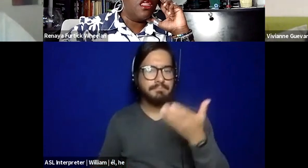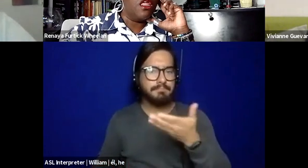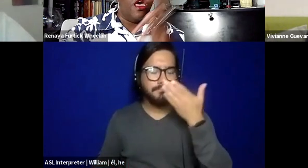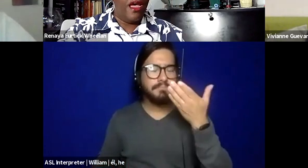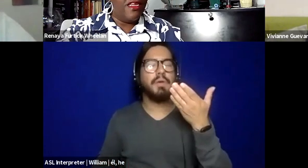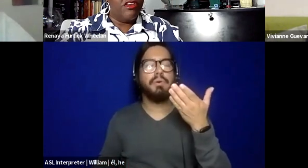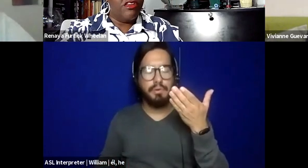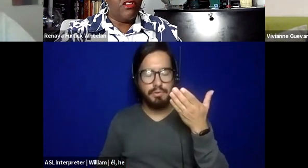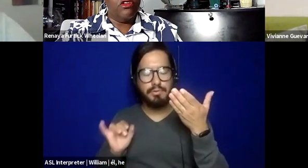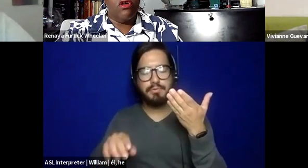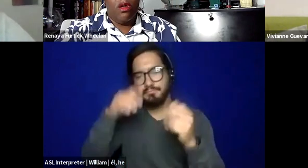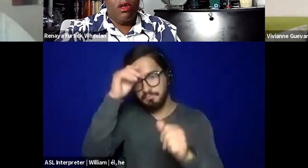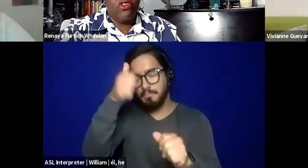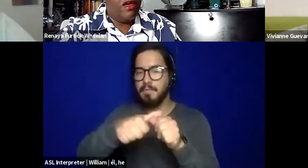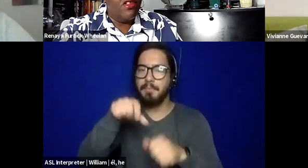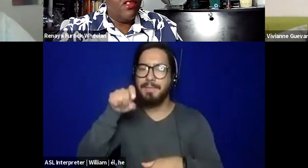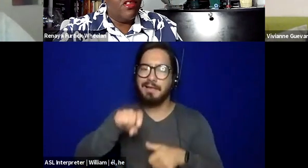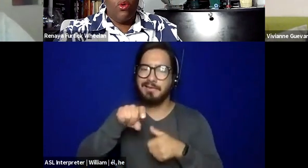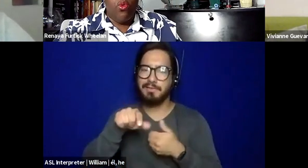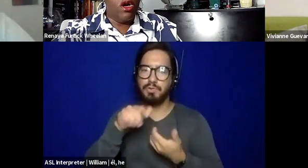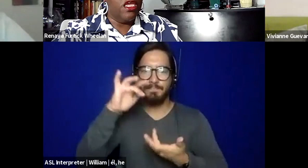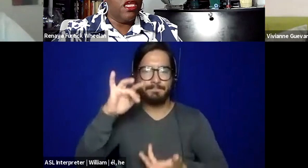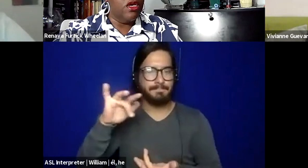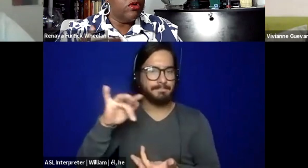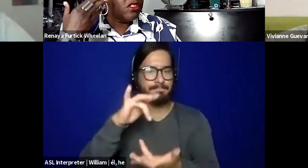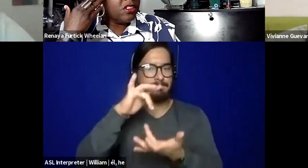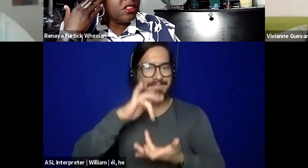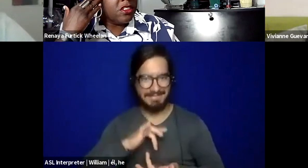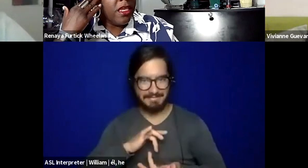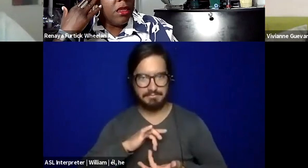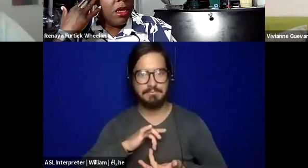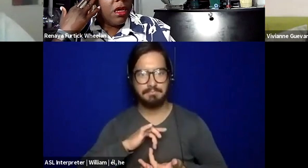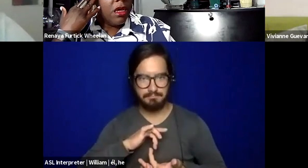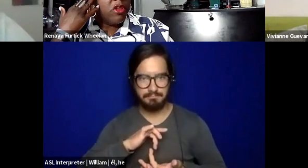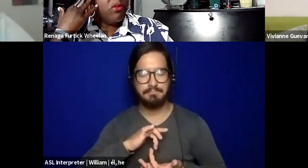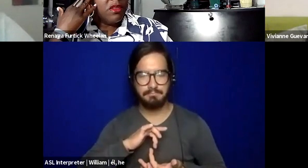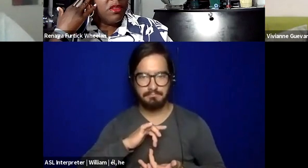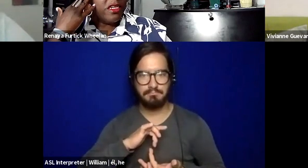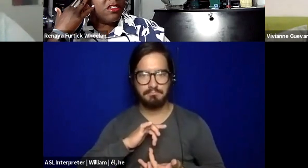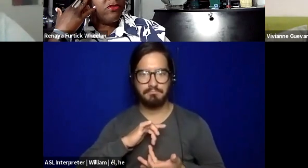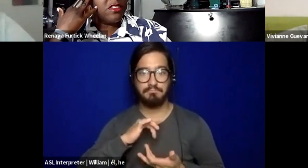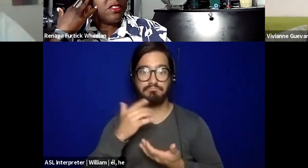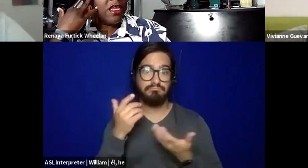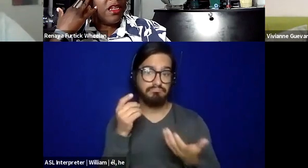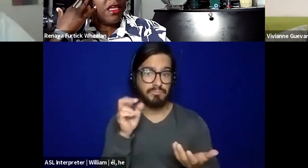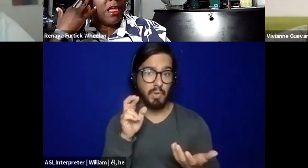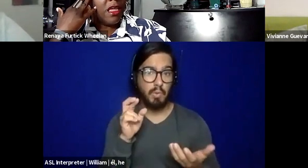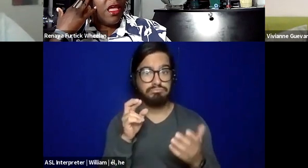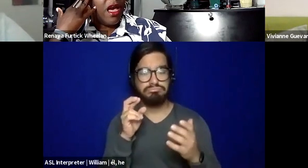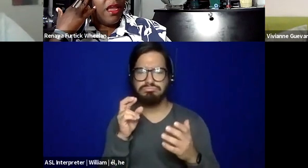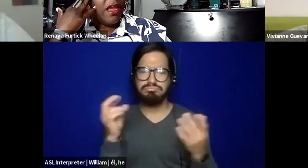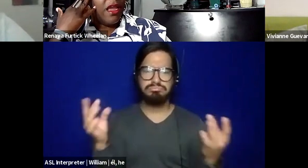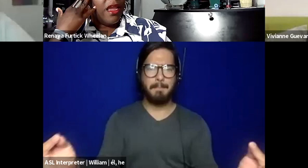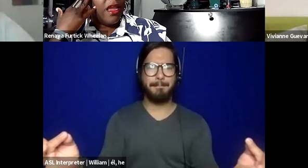that I need to center on sides, walking or just taking a mental meditation for a second. Like I,